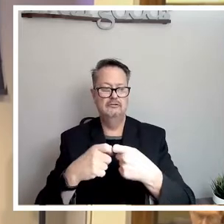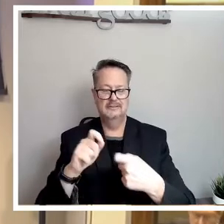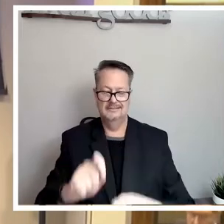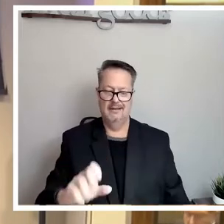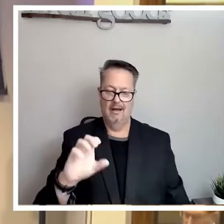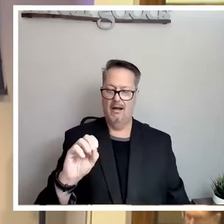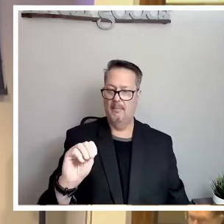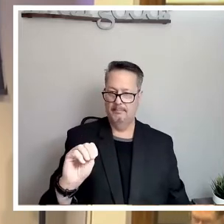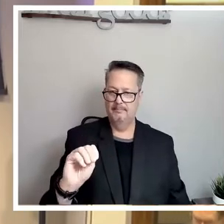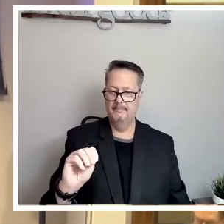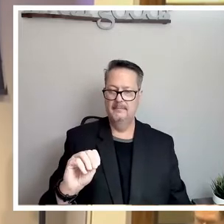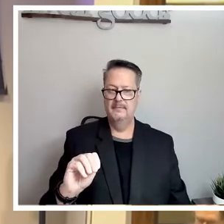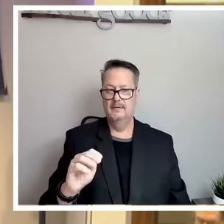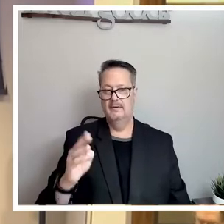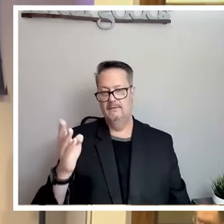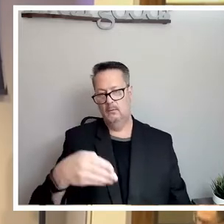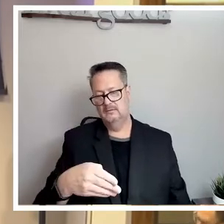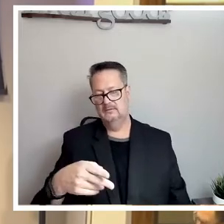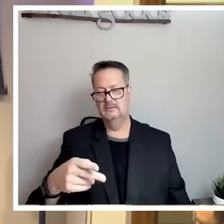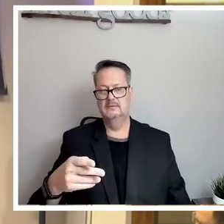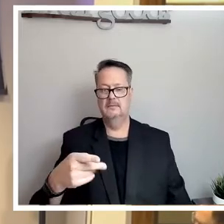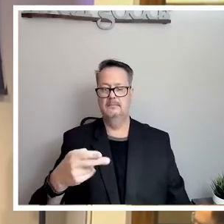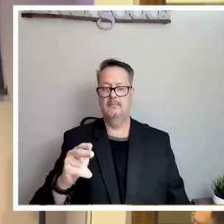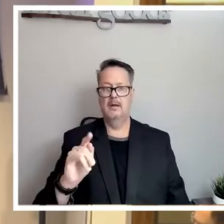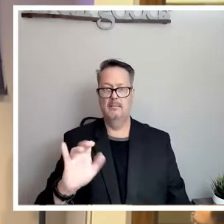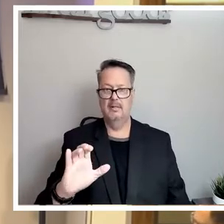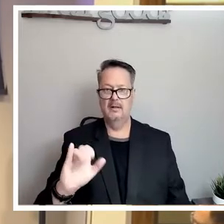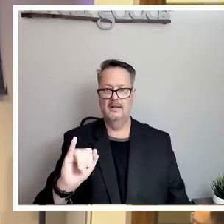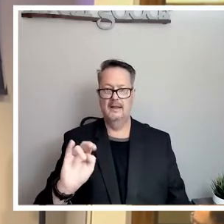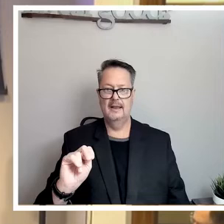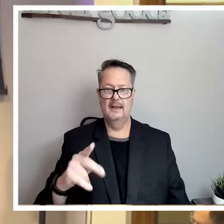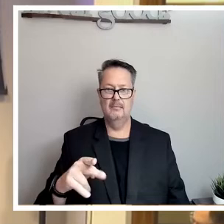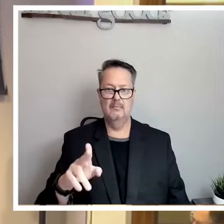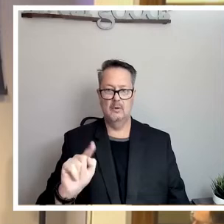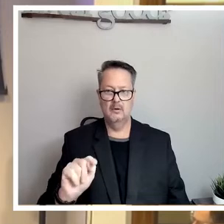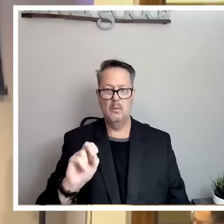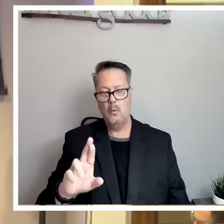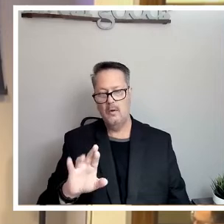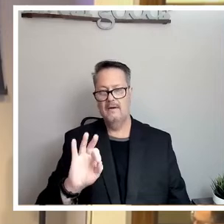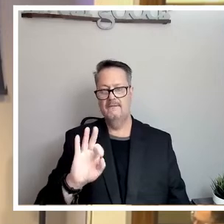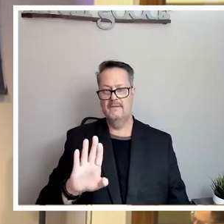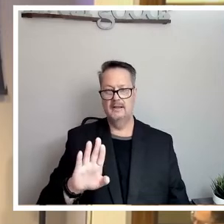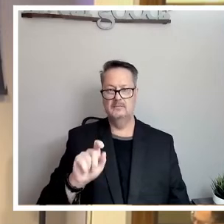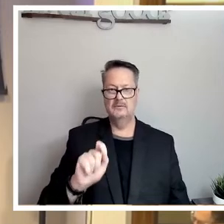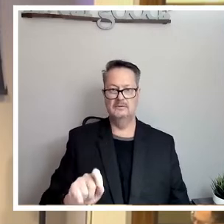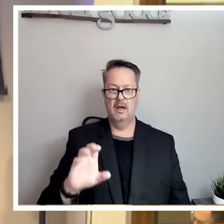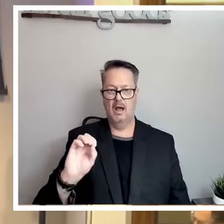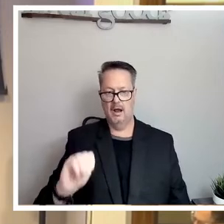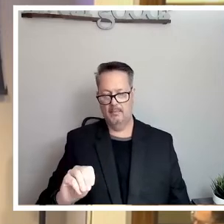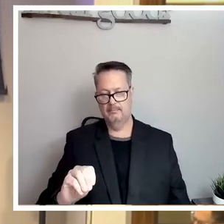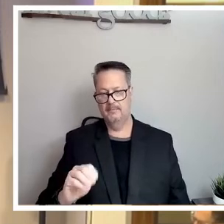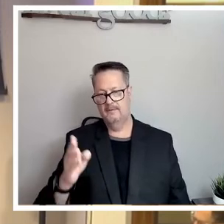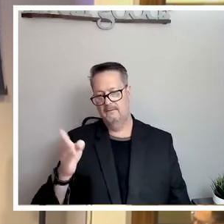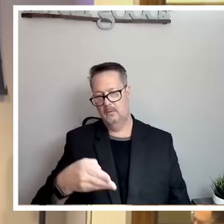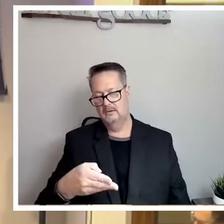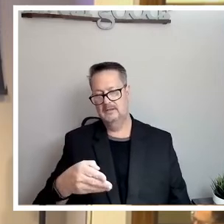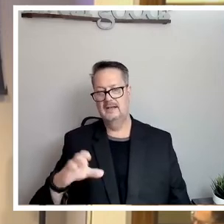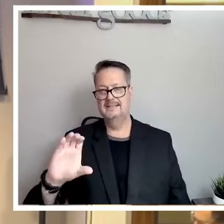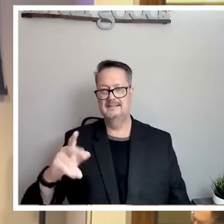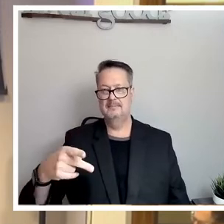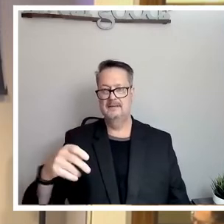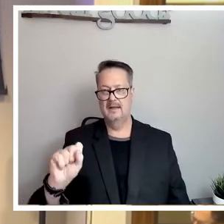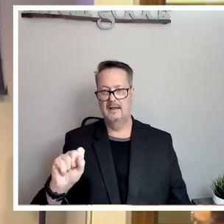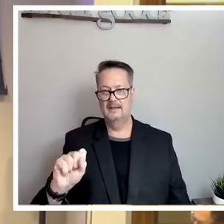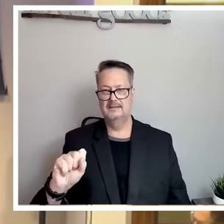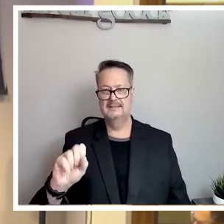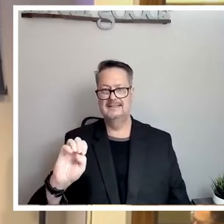forward slash public input, or at Facebook.com forward slash CPS Energy.